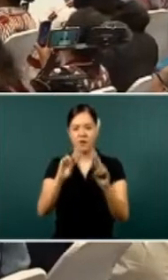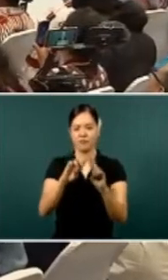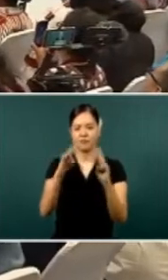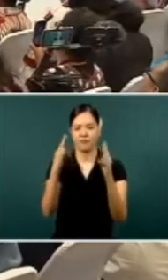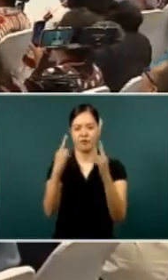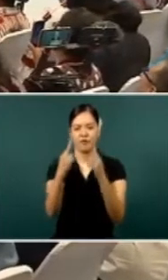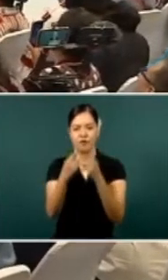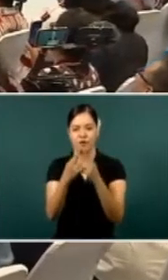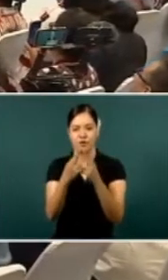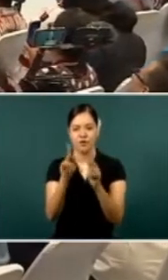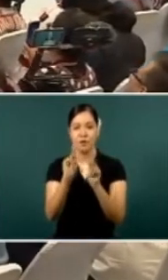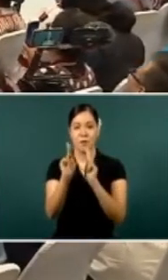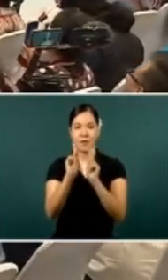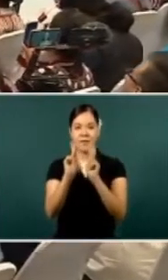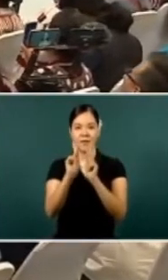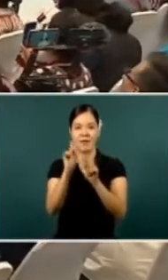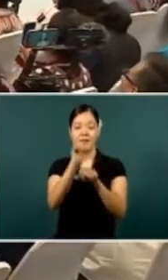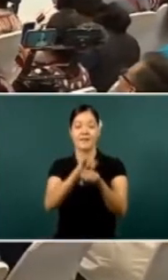Cabinet.